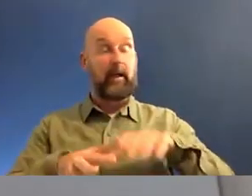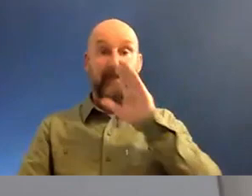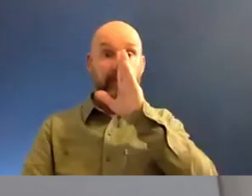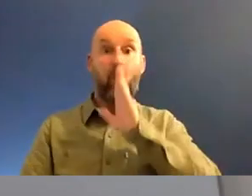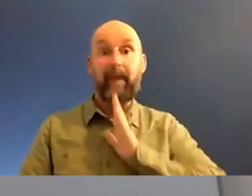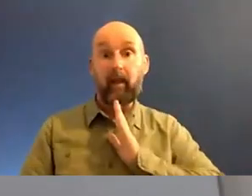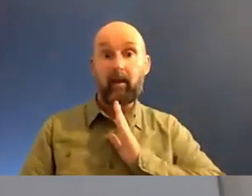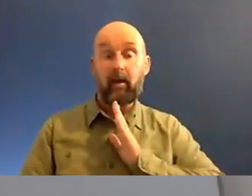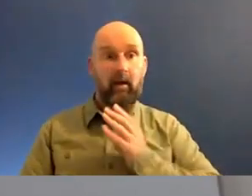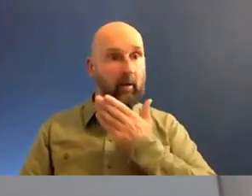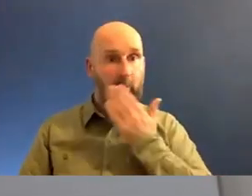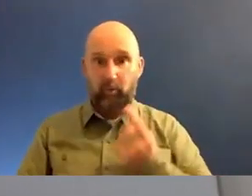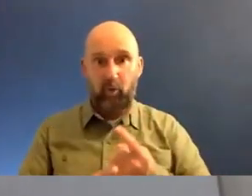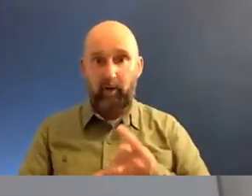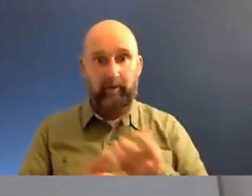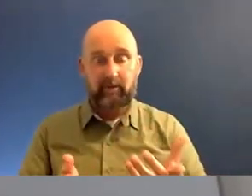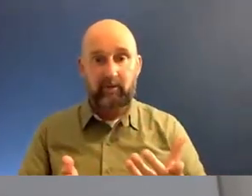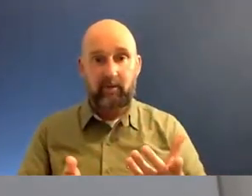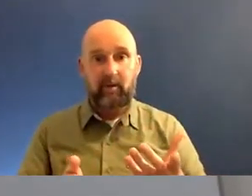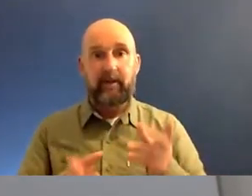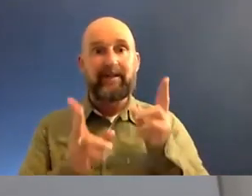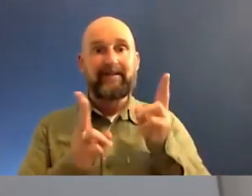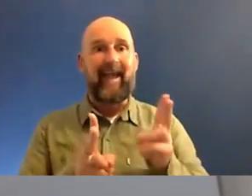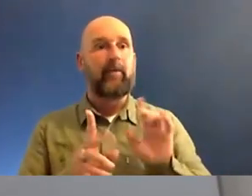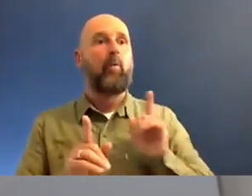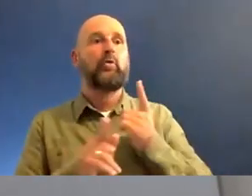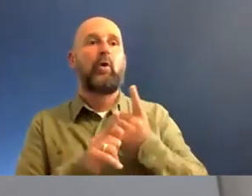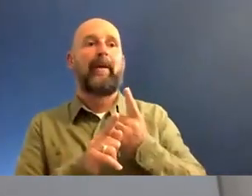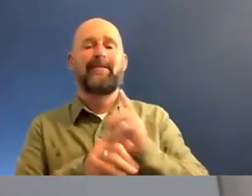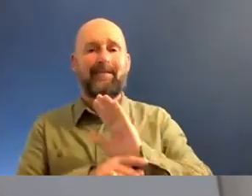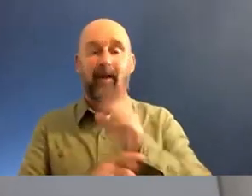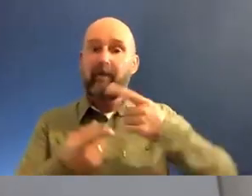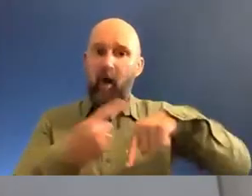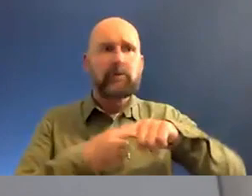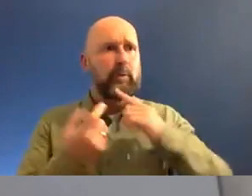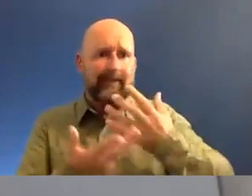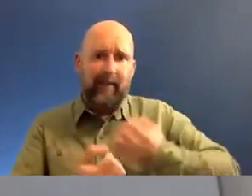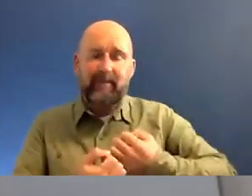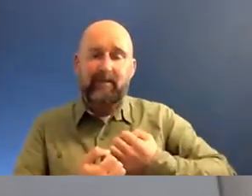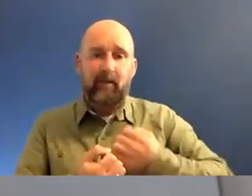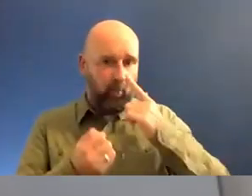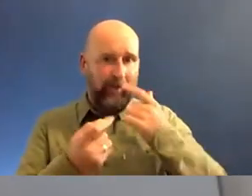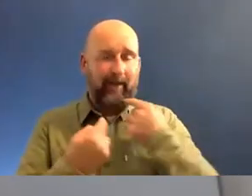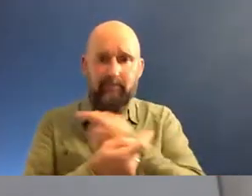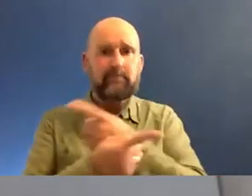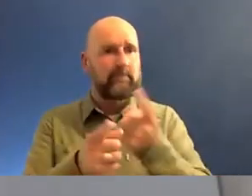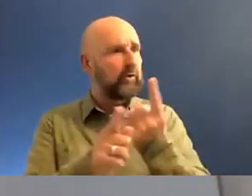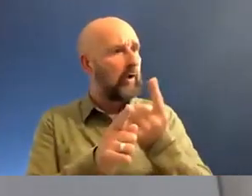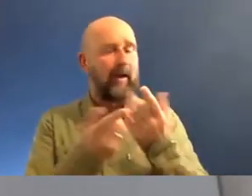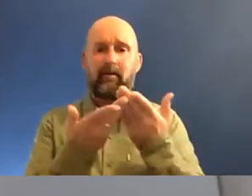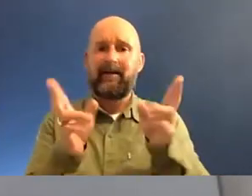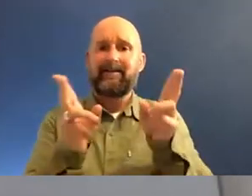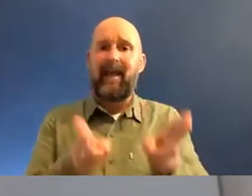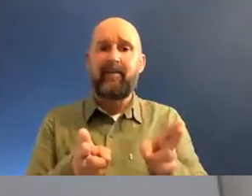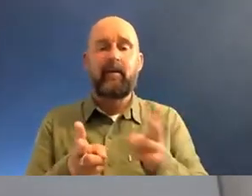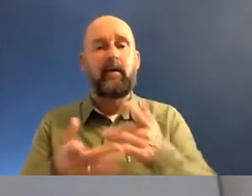and yet we don't talk about it at all because death is taboo, but it isn't taboo for us. And we have ways to communicate about death that allow people to